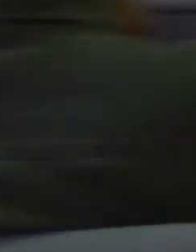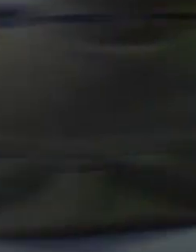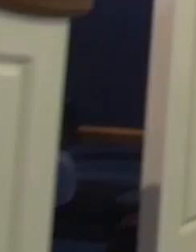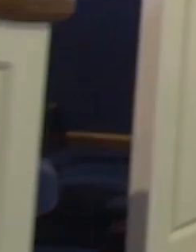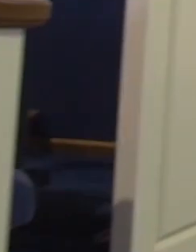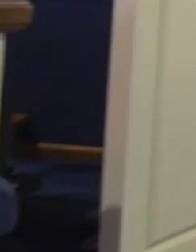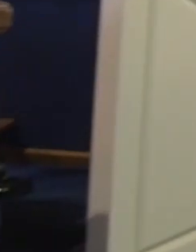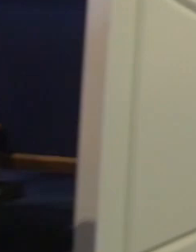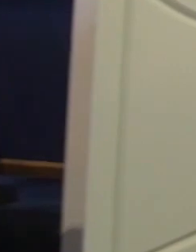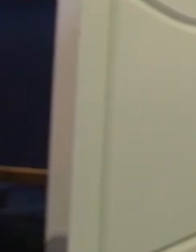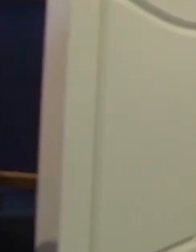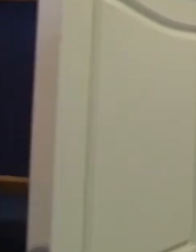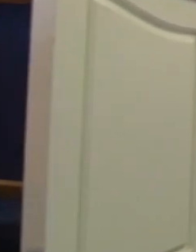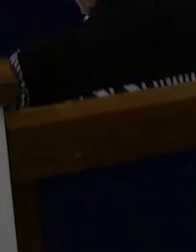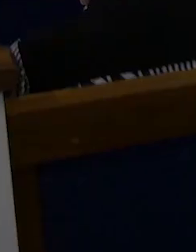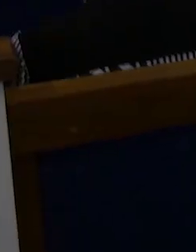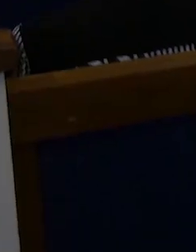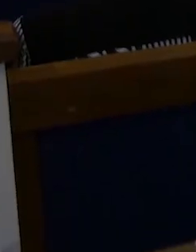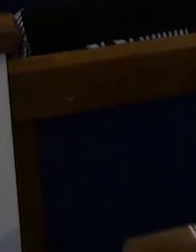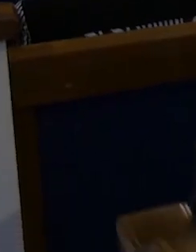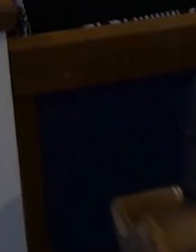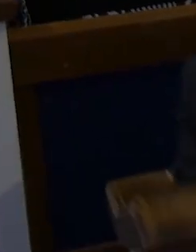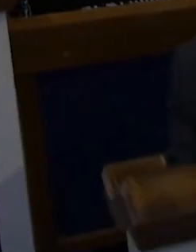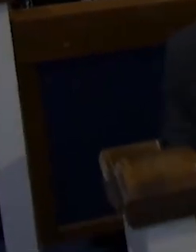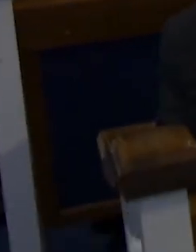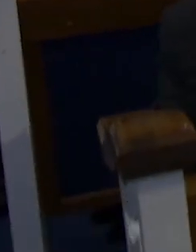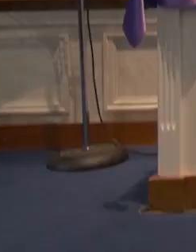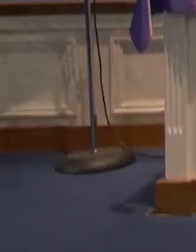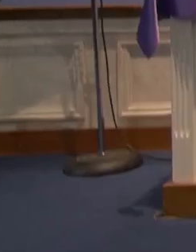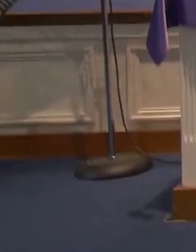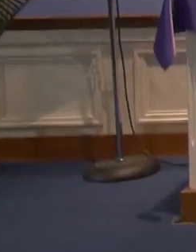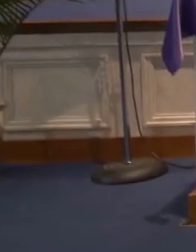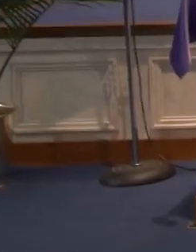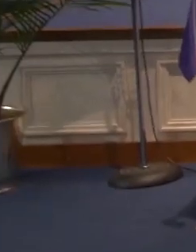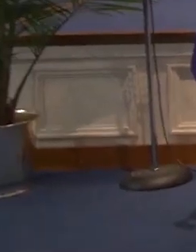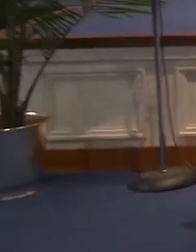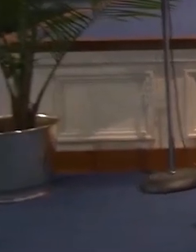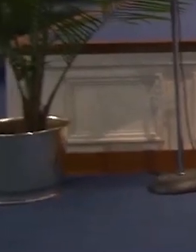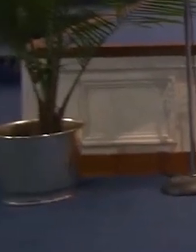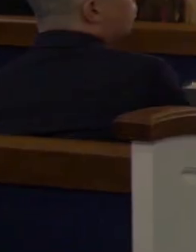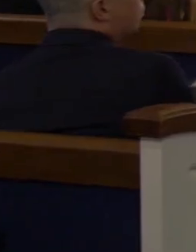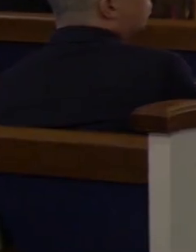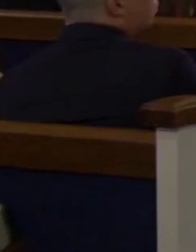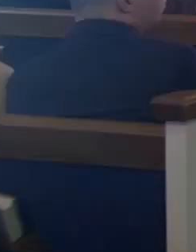There should be a passion in our heart to tell everybody how they can come to know Jesus Christ.